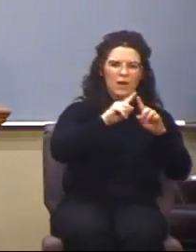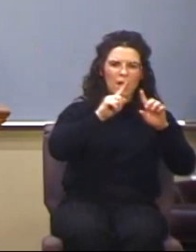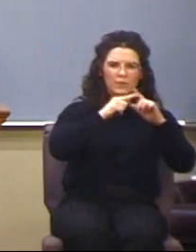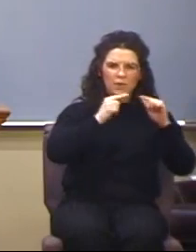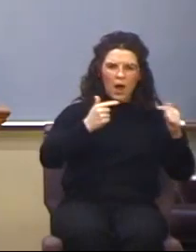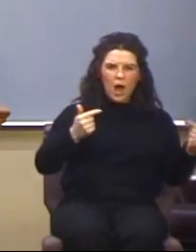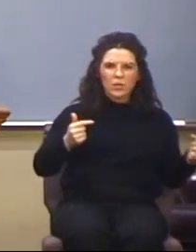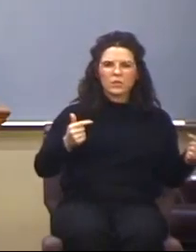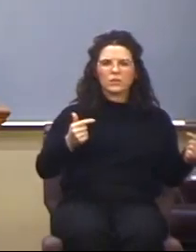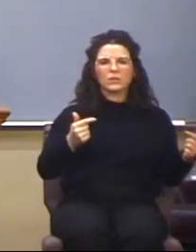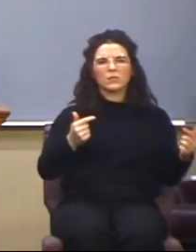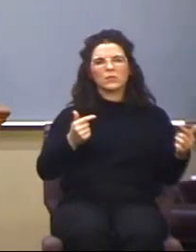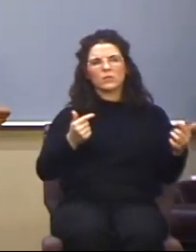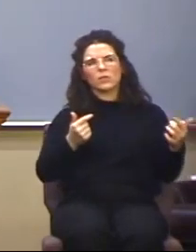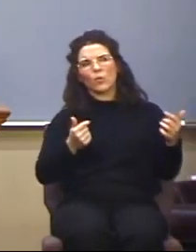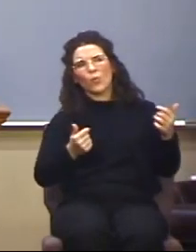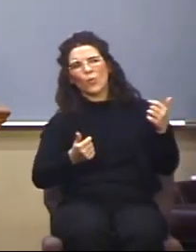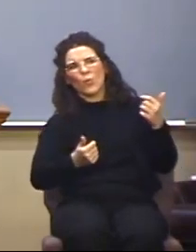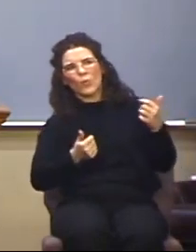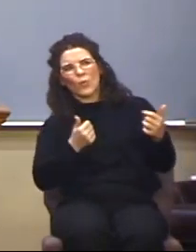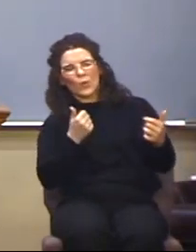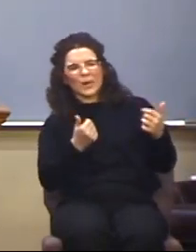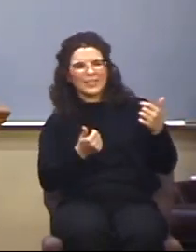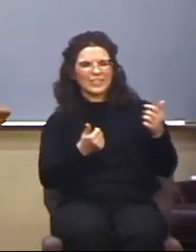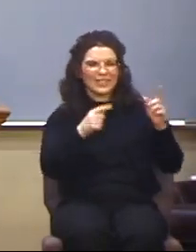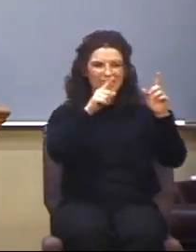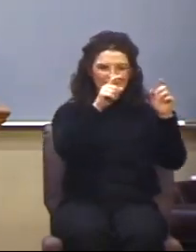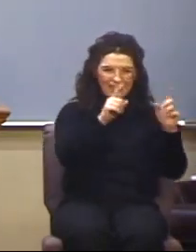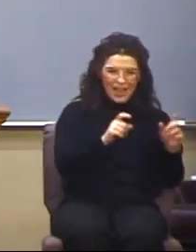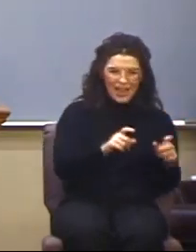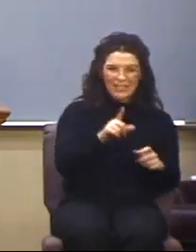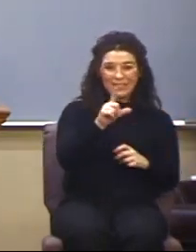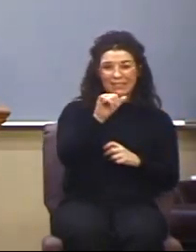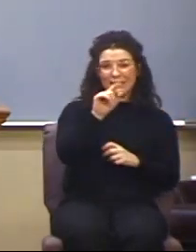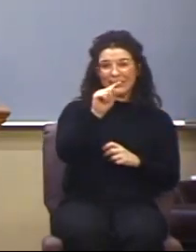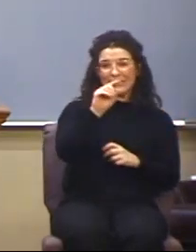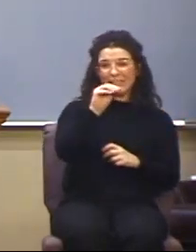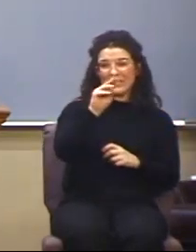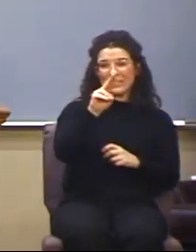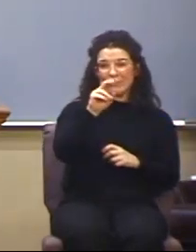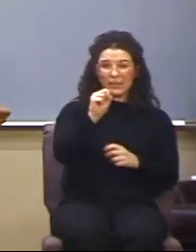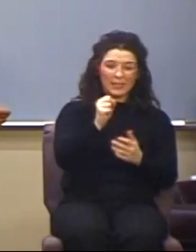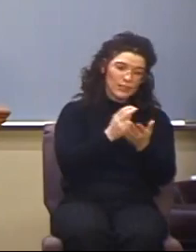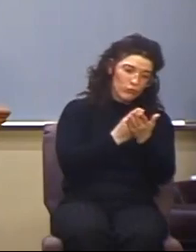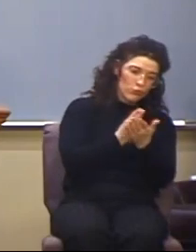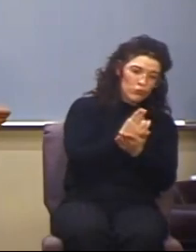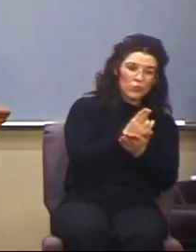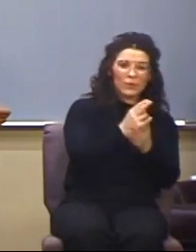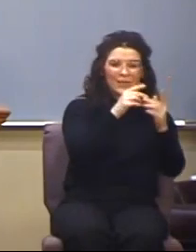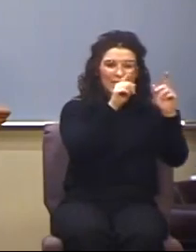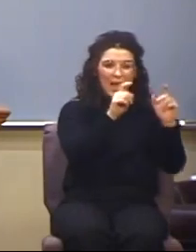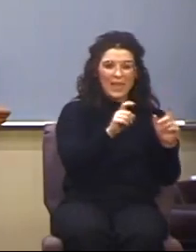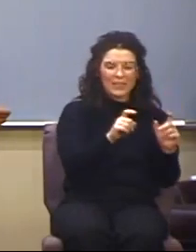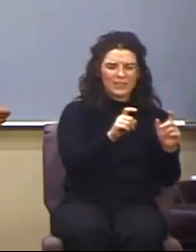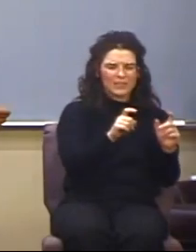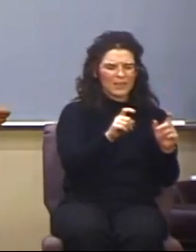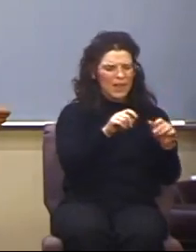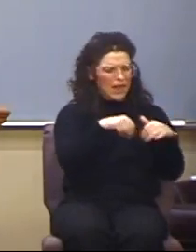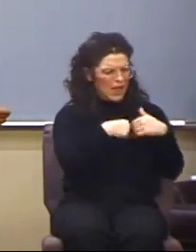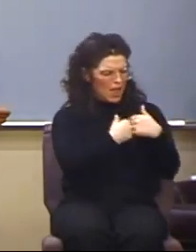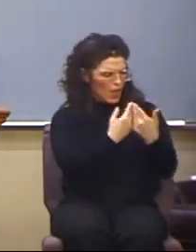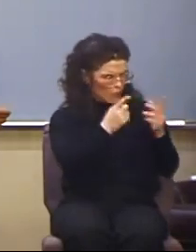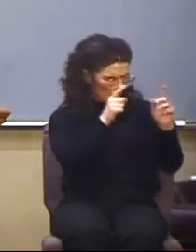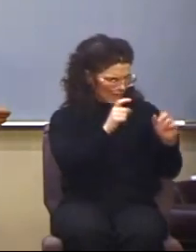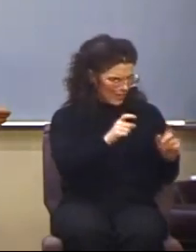test should a believer use to confirm the authenticity of the gift? That is, is it of